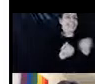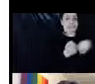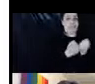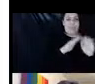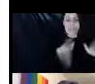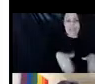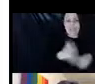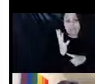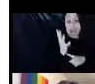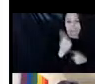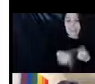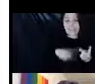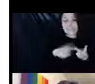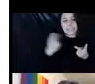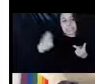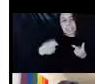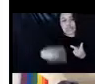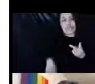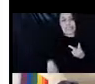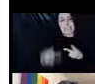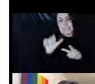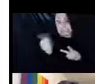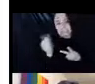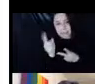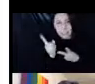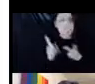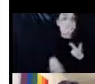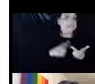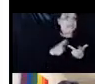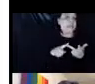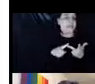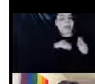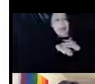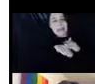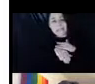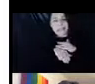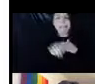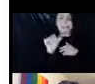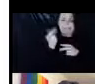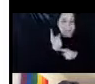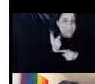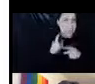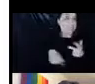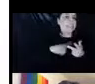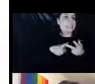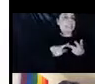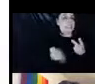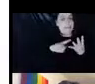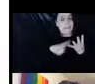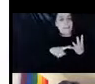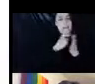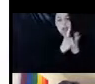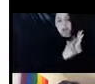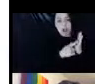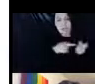should take five minutes. History of supporting housing. That's 10, accessing, uh, supportive housing. That's another 10, uh, laws and